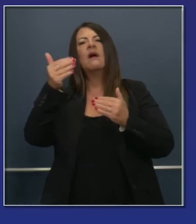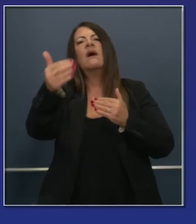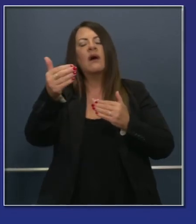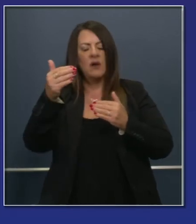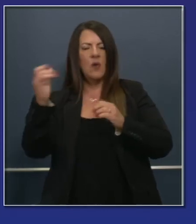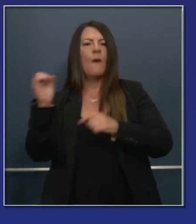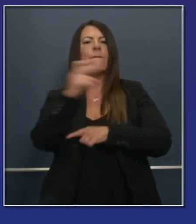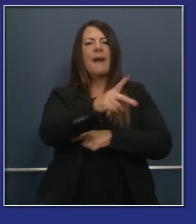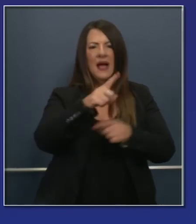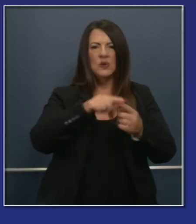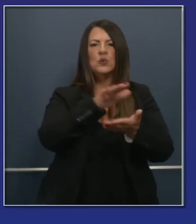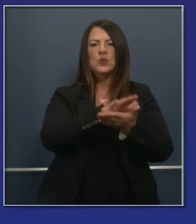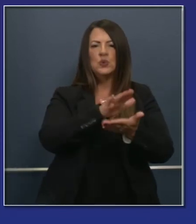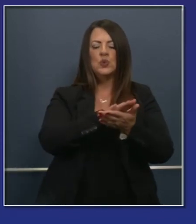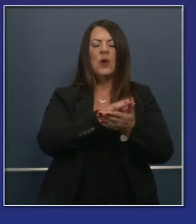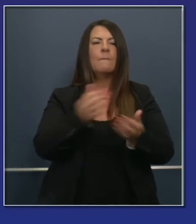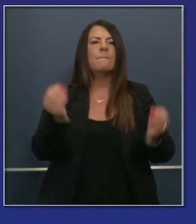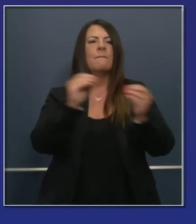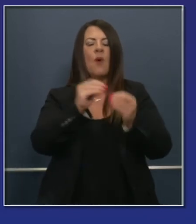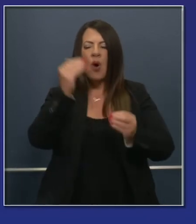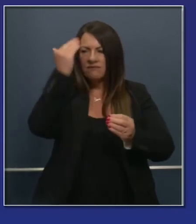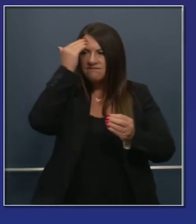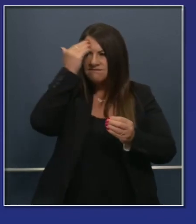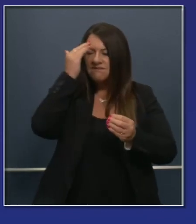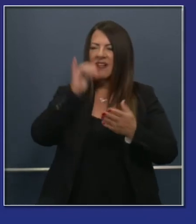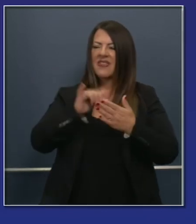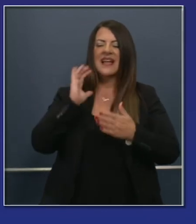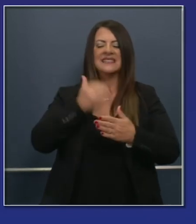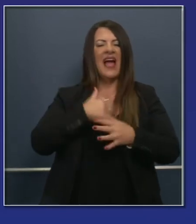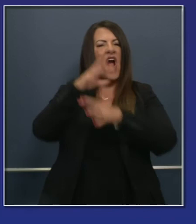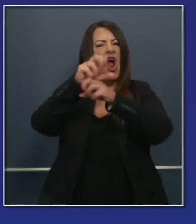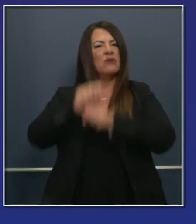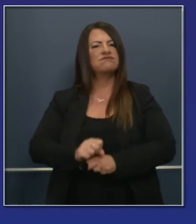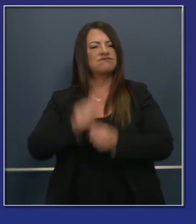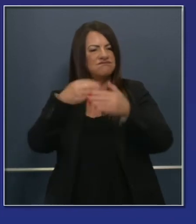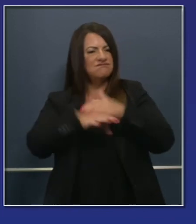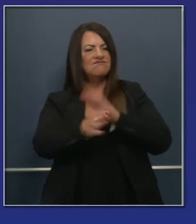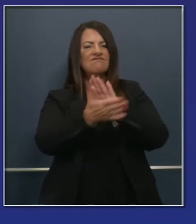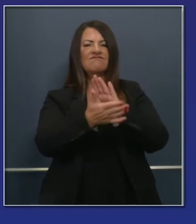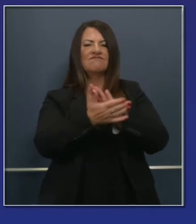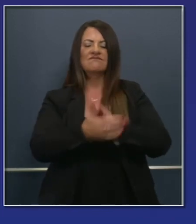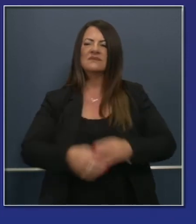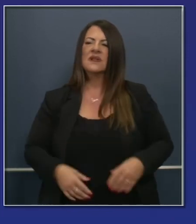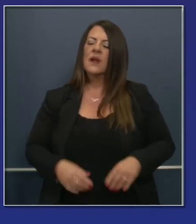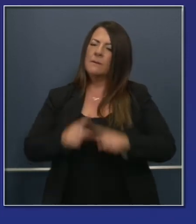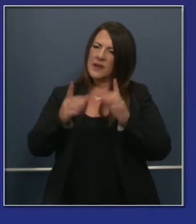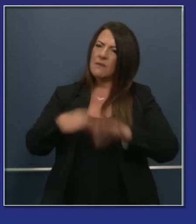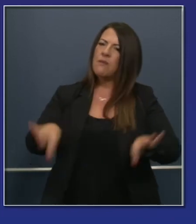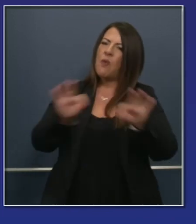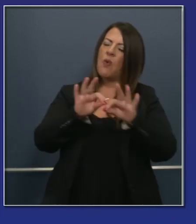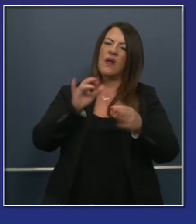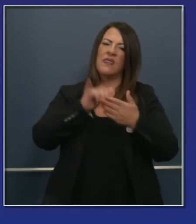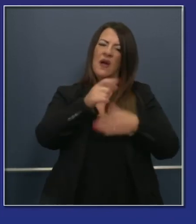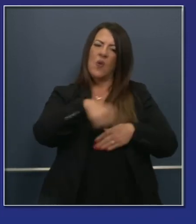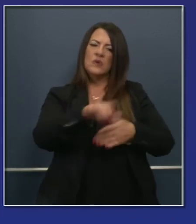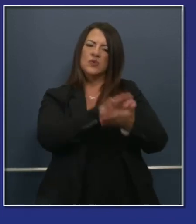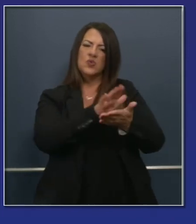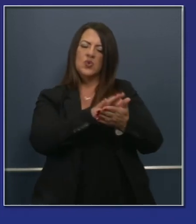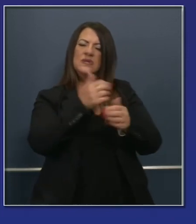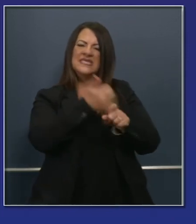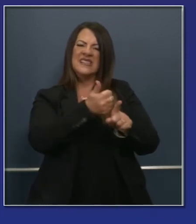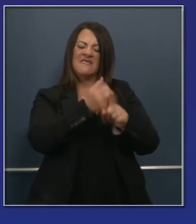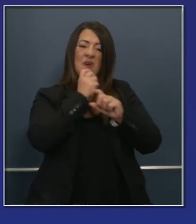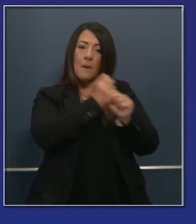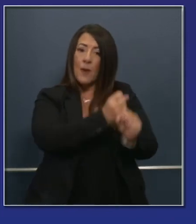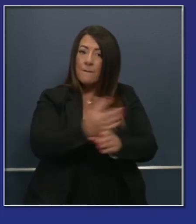familiar with we wanted to make sure that our schools had the chance to be prepared in that respect